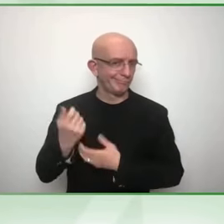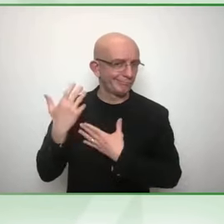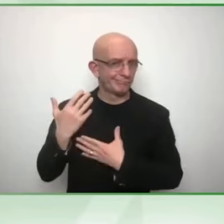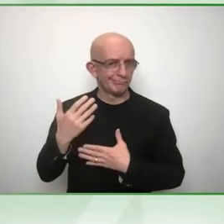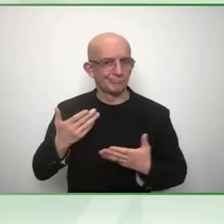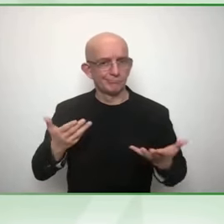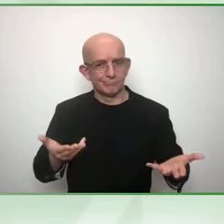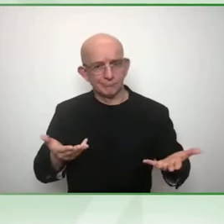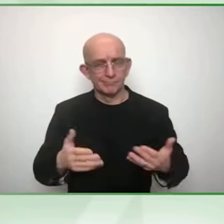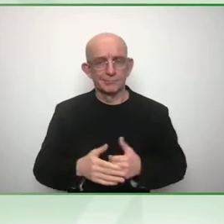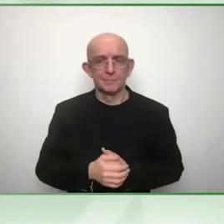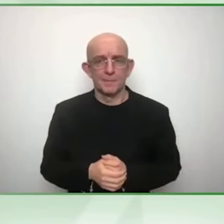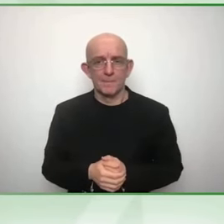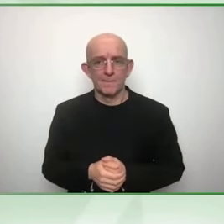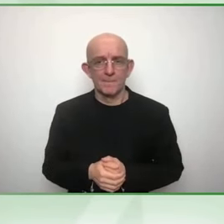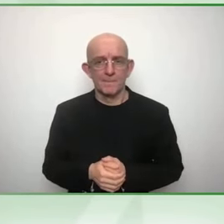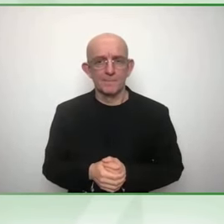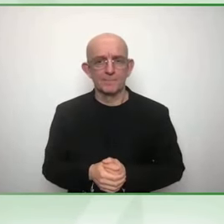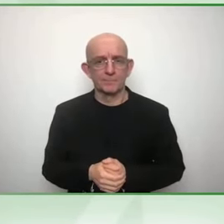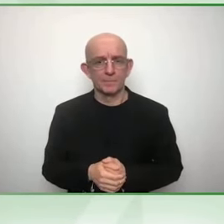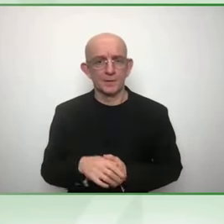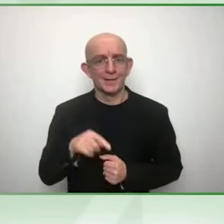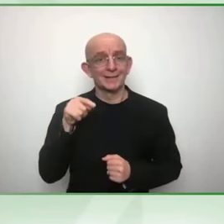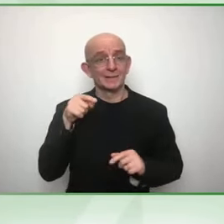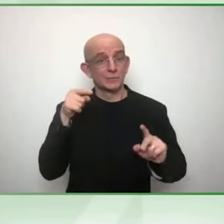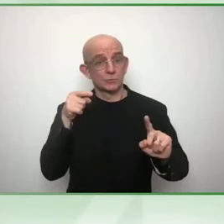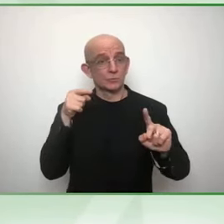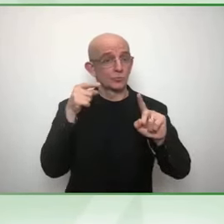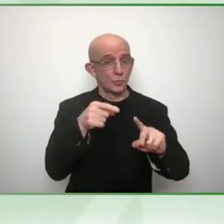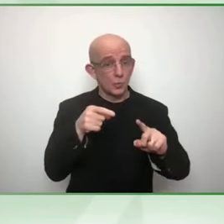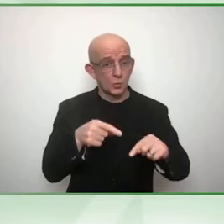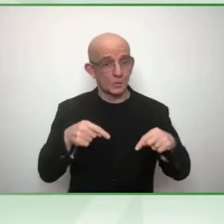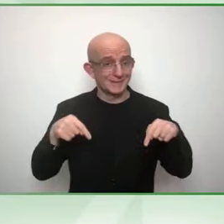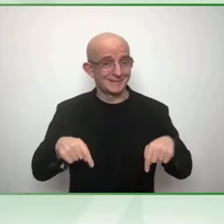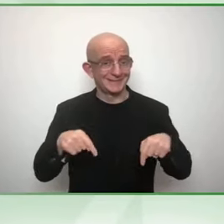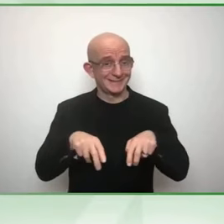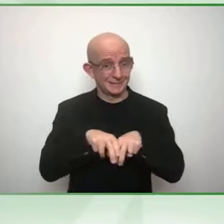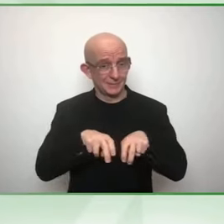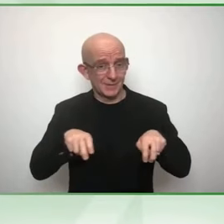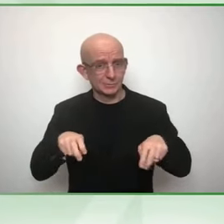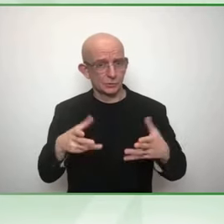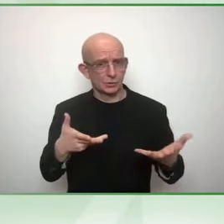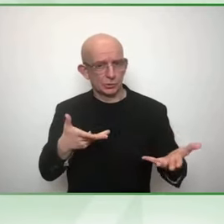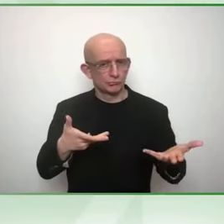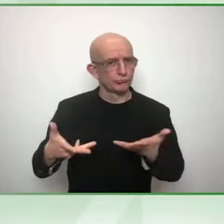areas of improvement so that the SDGs can fulfill their mission of creating a truly inclusive society.